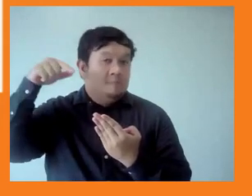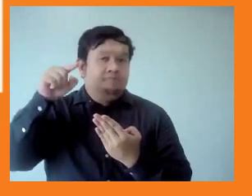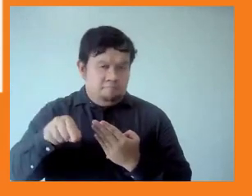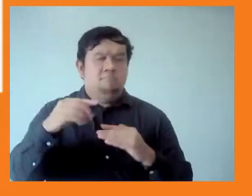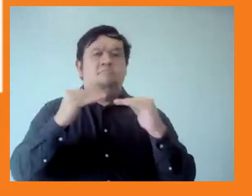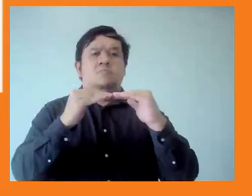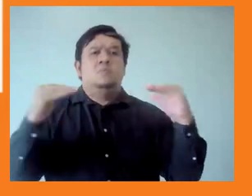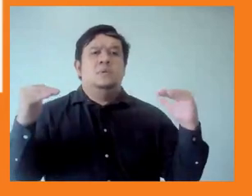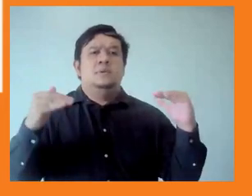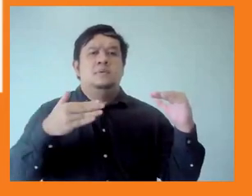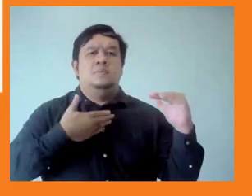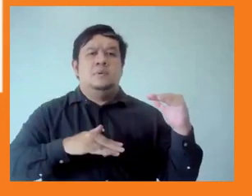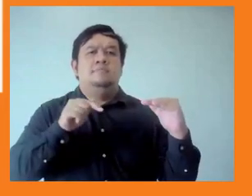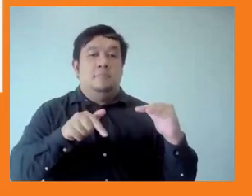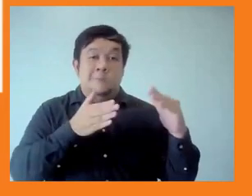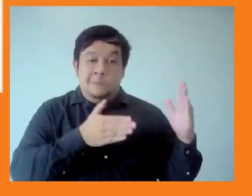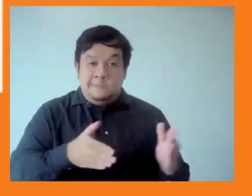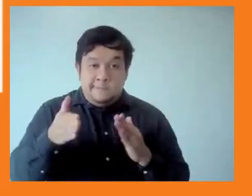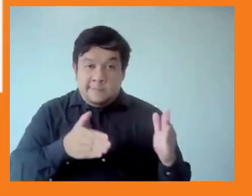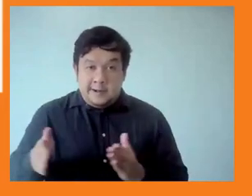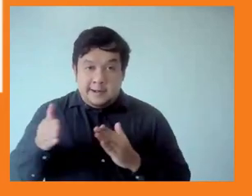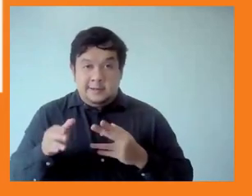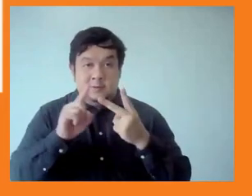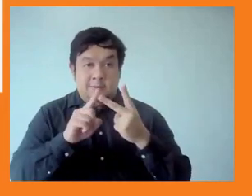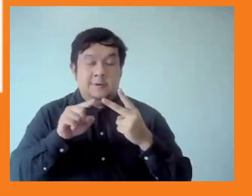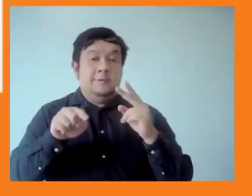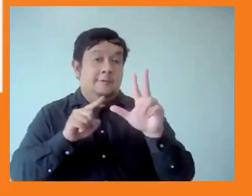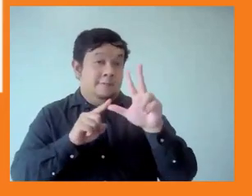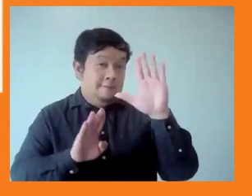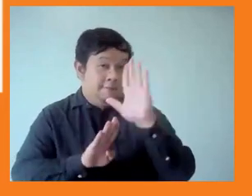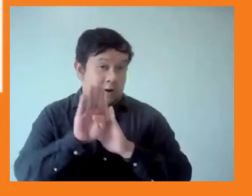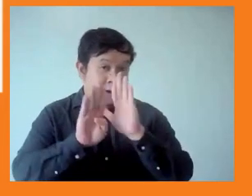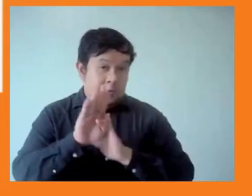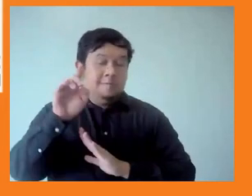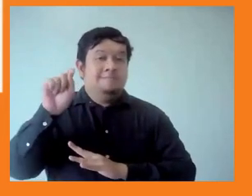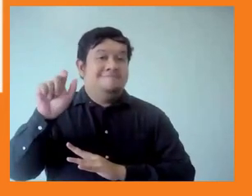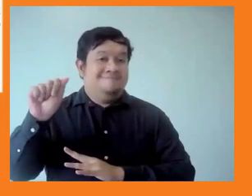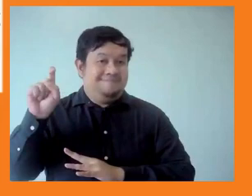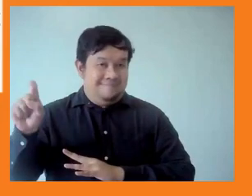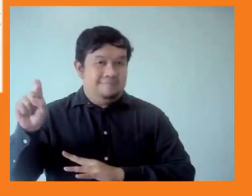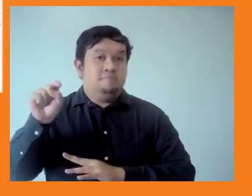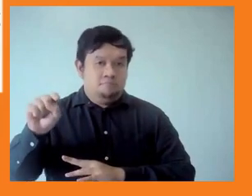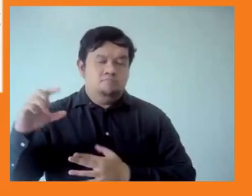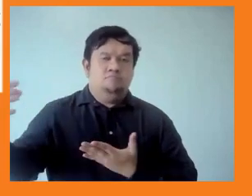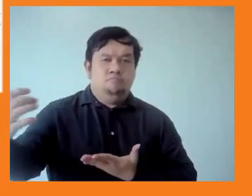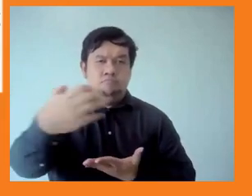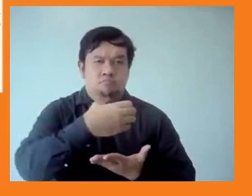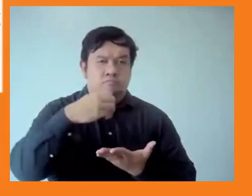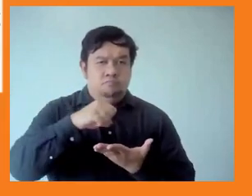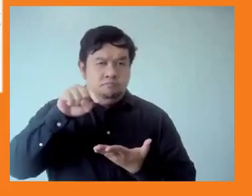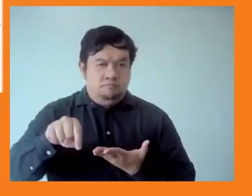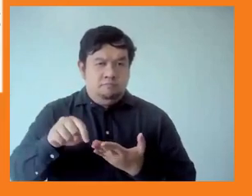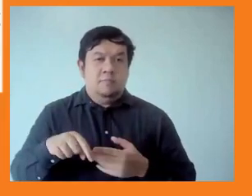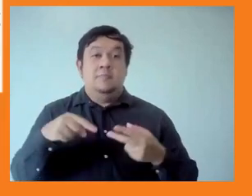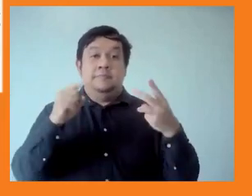of progressive taxation for ADB to prioritize tackling inequality, bridging the financing gap, and for the international